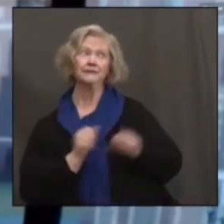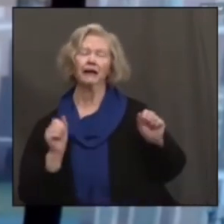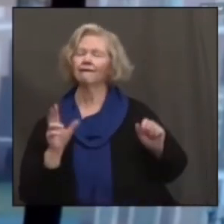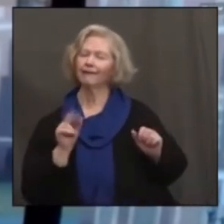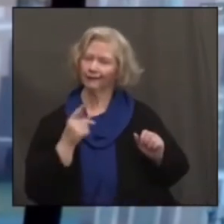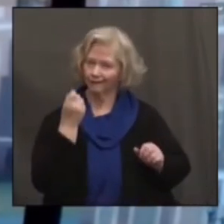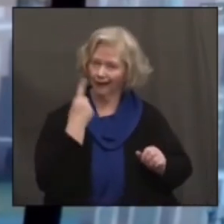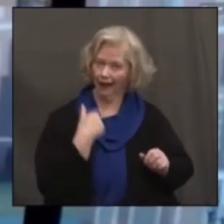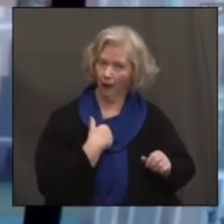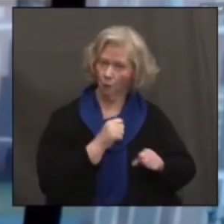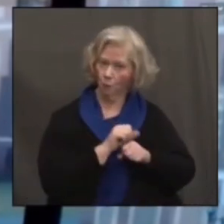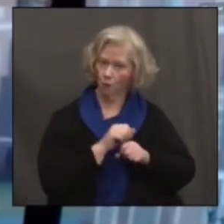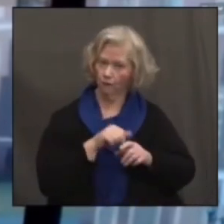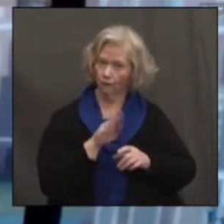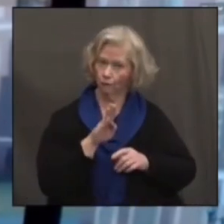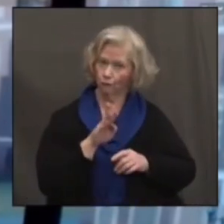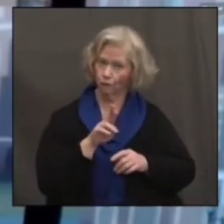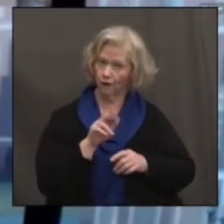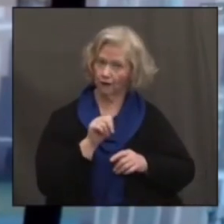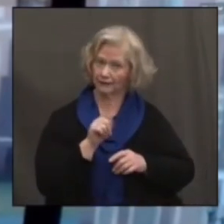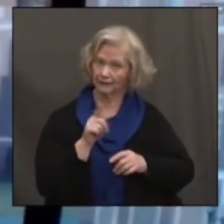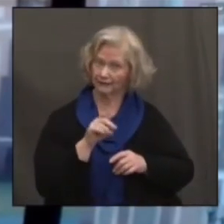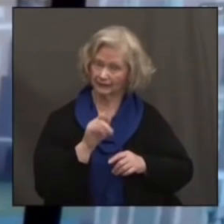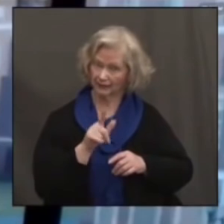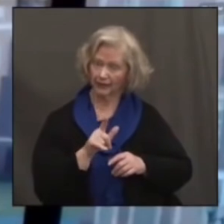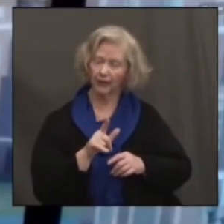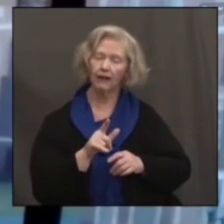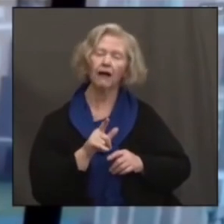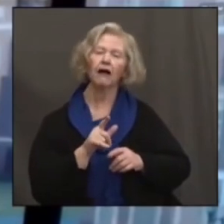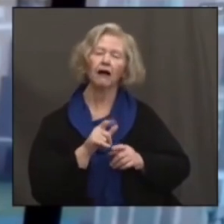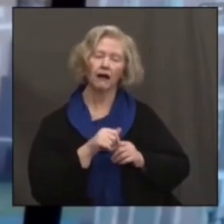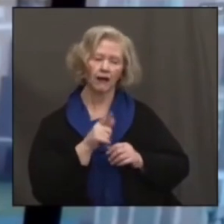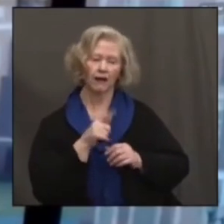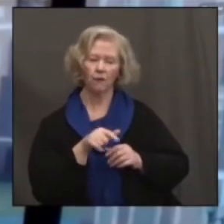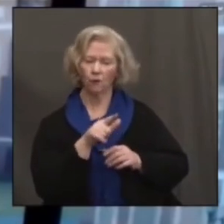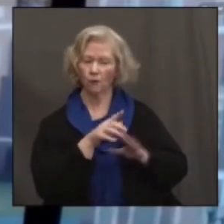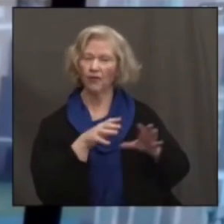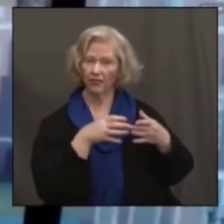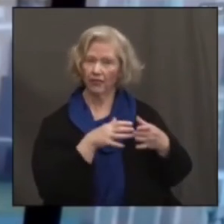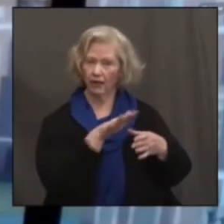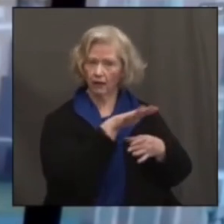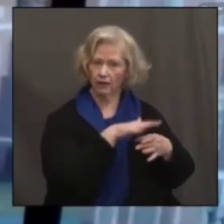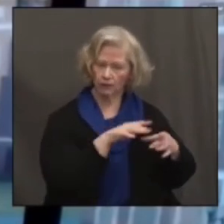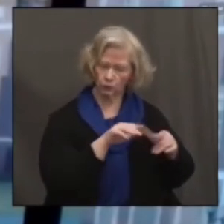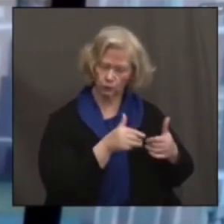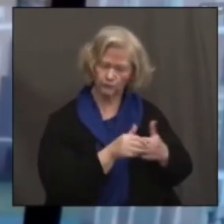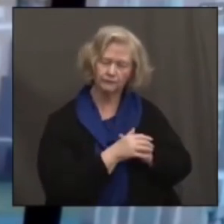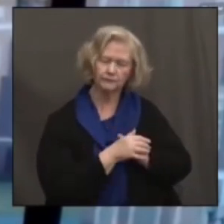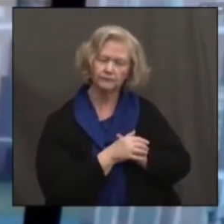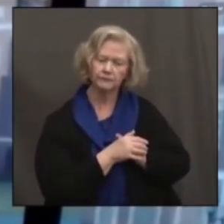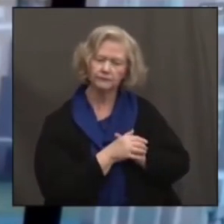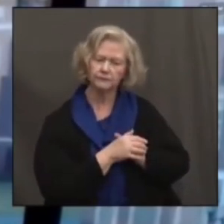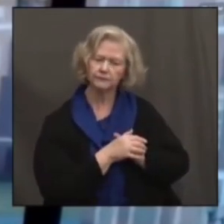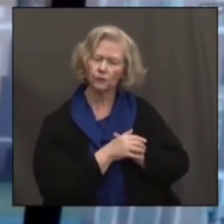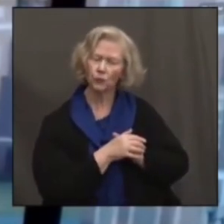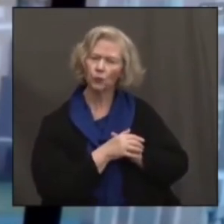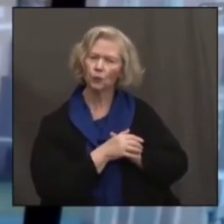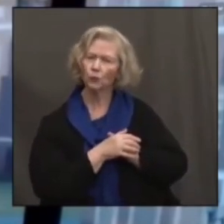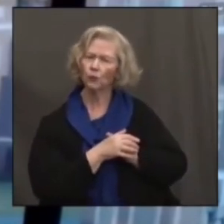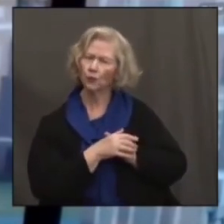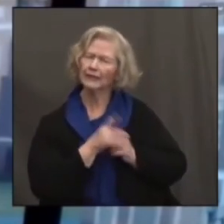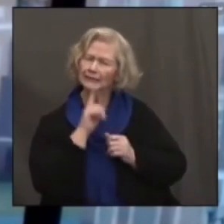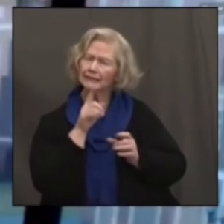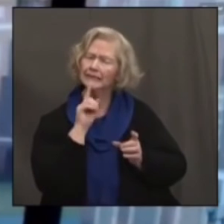and working with a team with PAHO and the Brazilian Ministry of Health and local health officials where, you know, there's a humanitarian